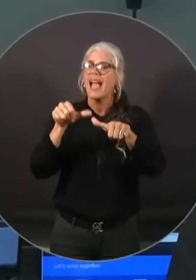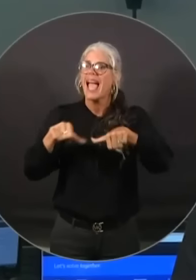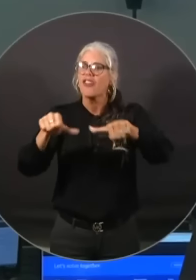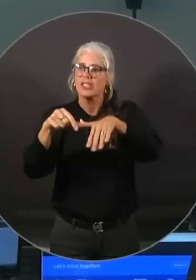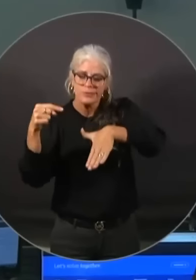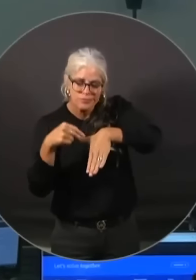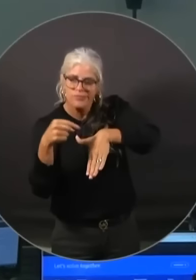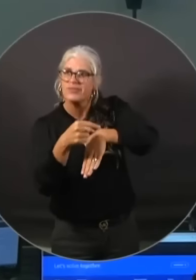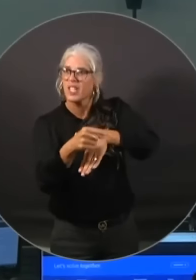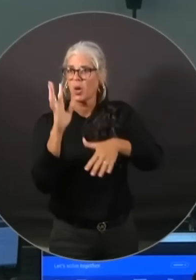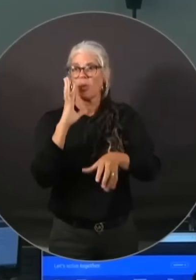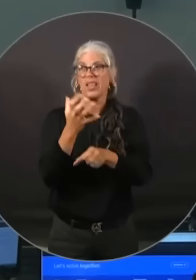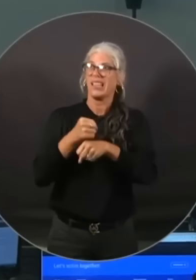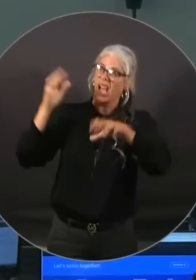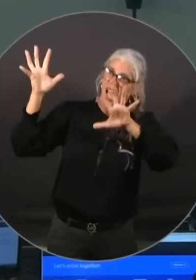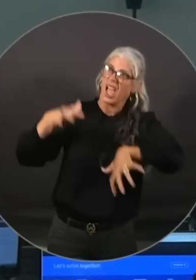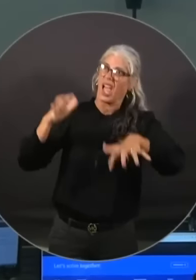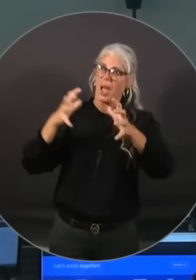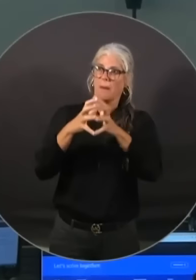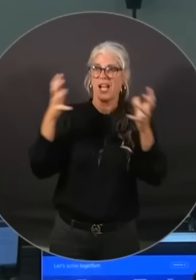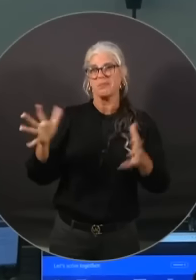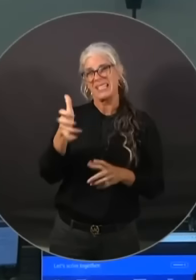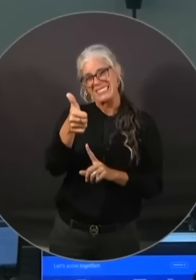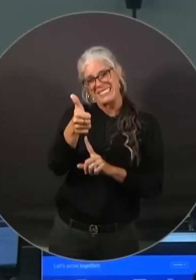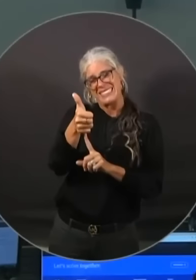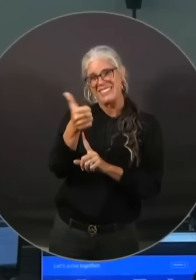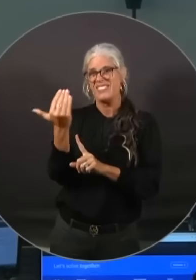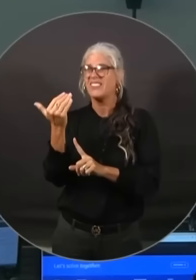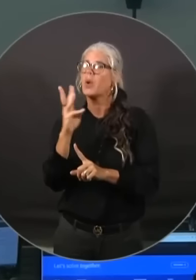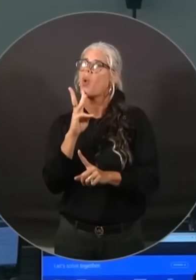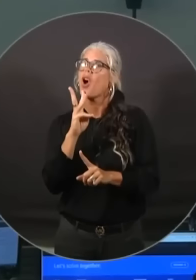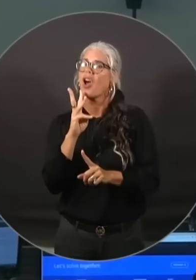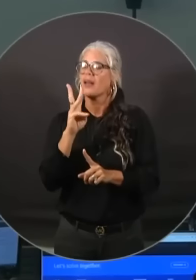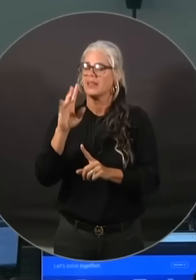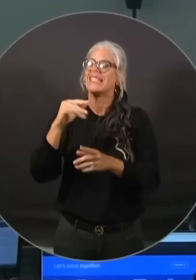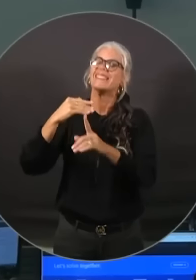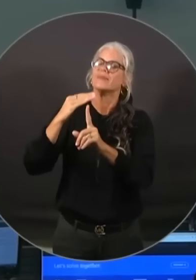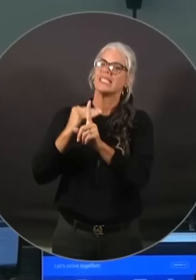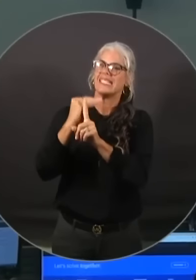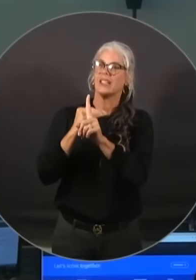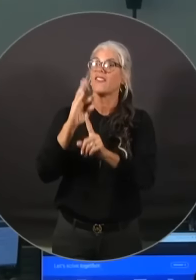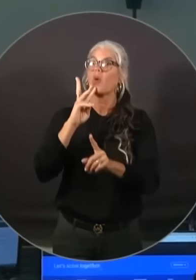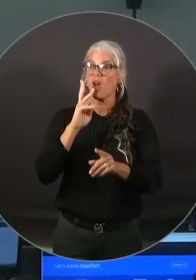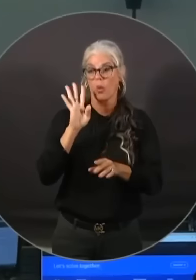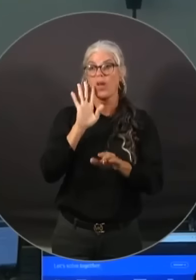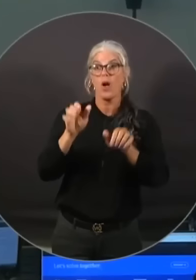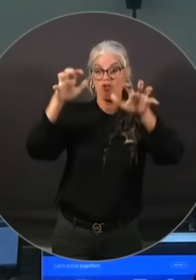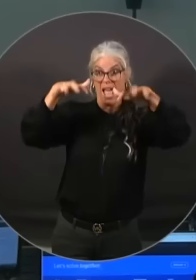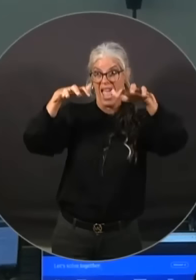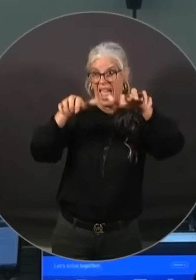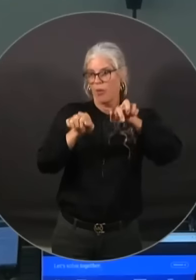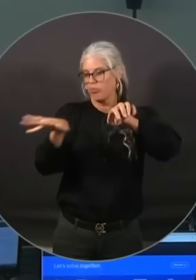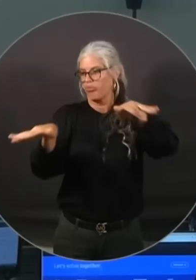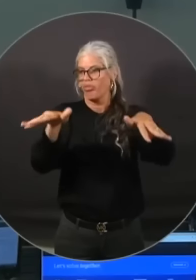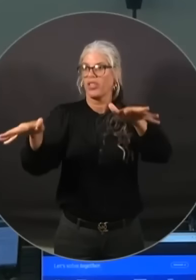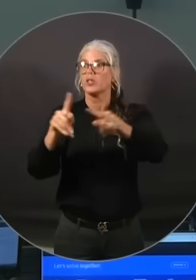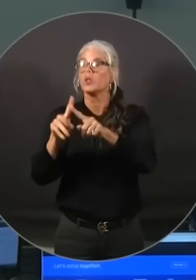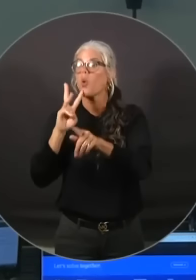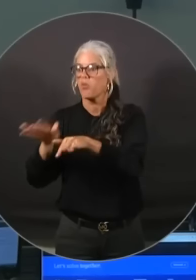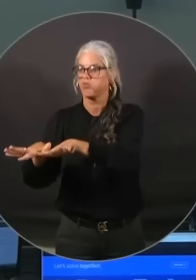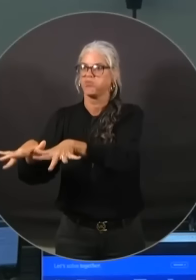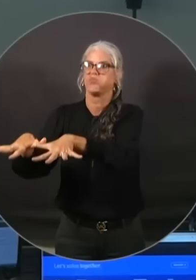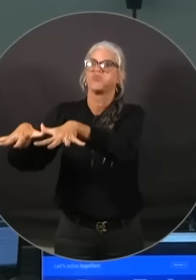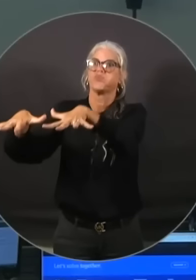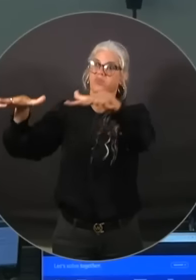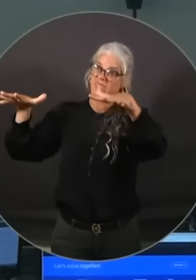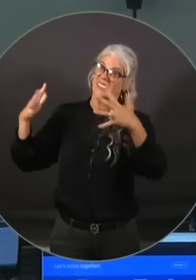will drain into the river basins. This is going to be event that is going to be probably here for the next five to seven days, maybe as